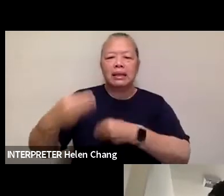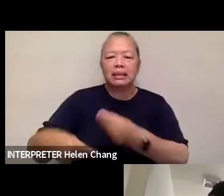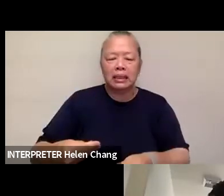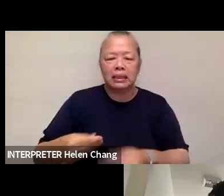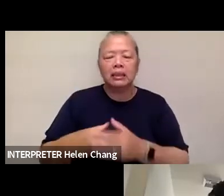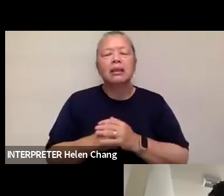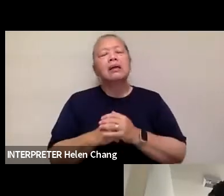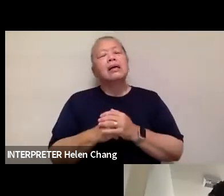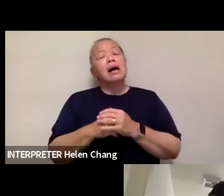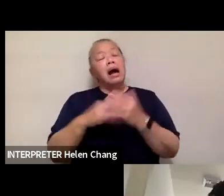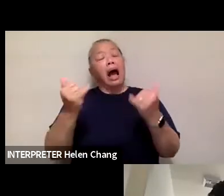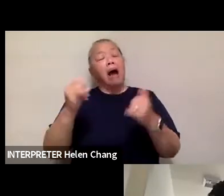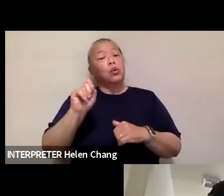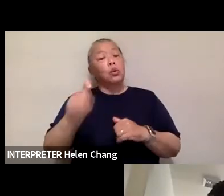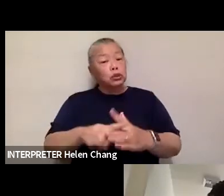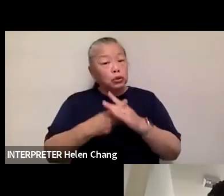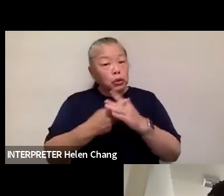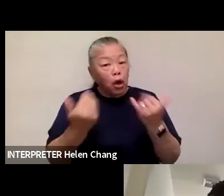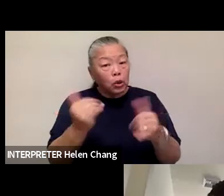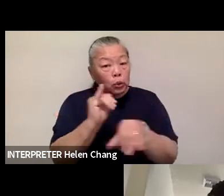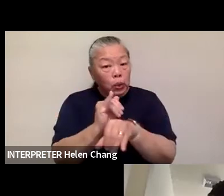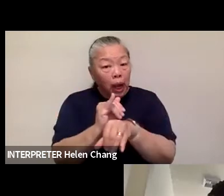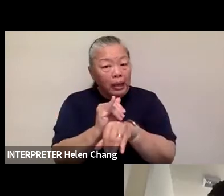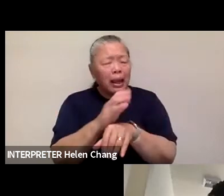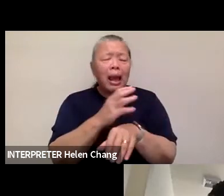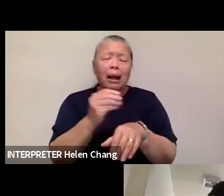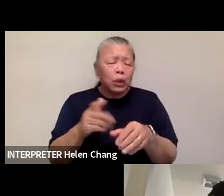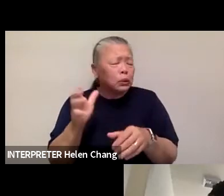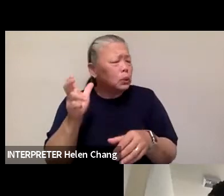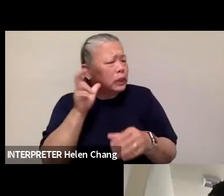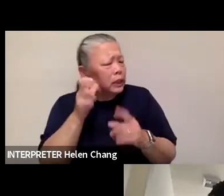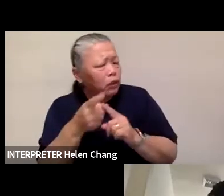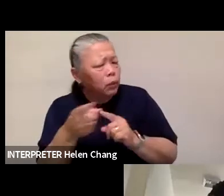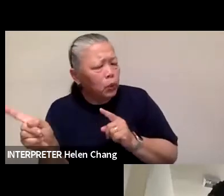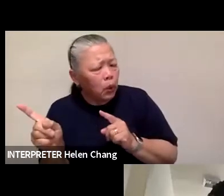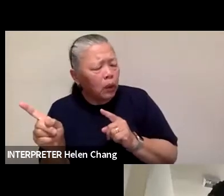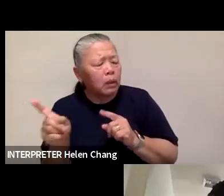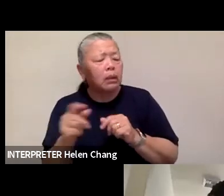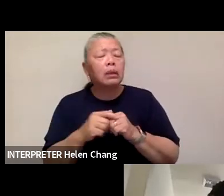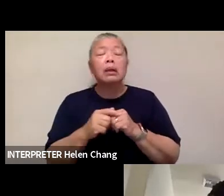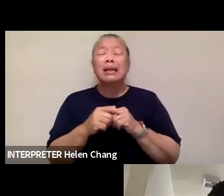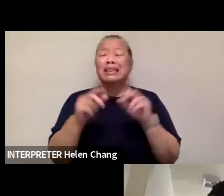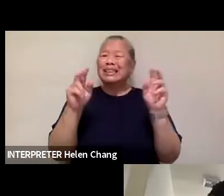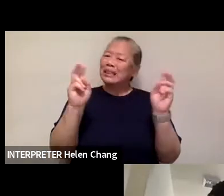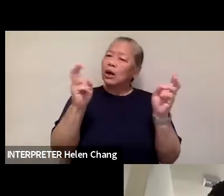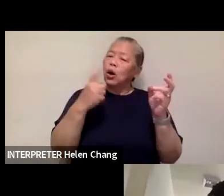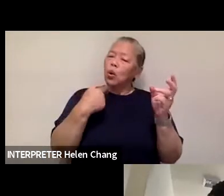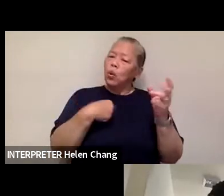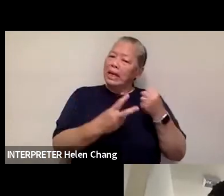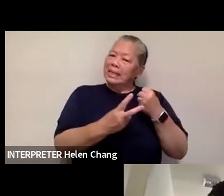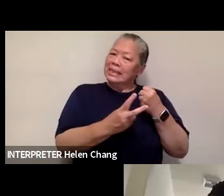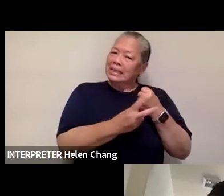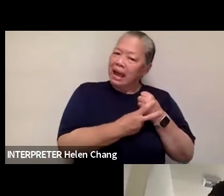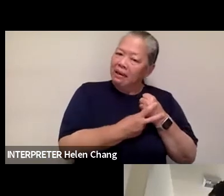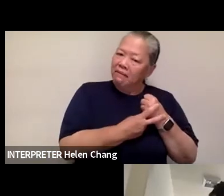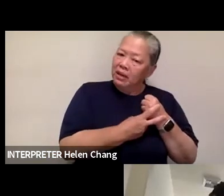us all kicked off tonight and what I'd like to hear from all of you is, are we saving? Are we preserving?